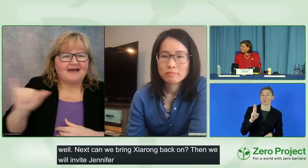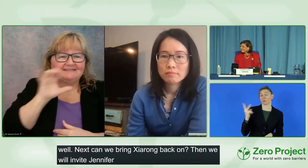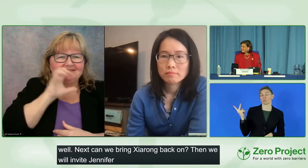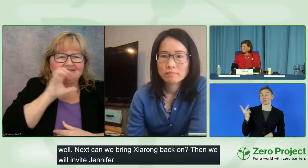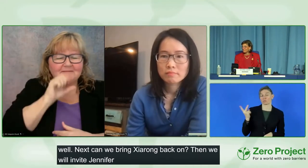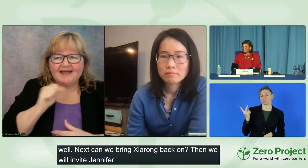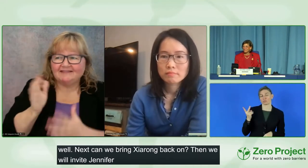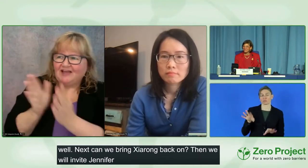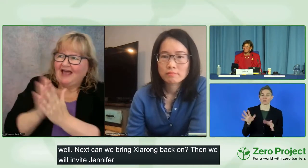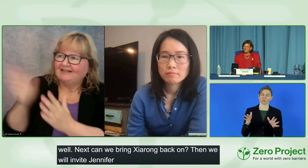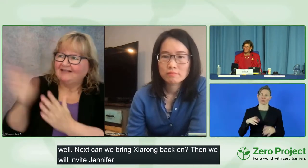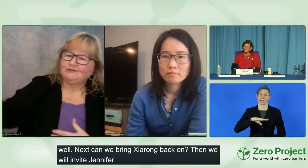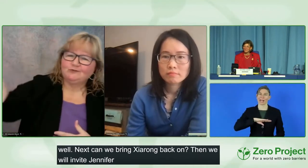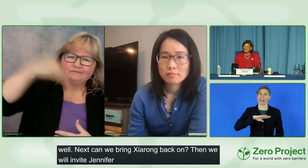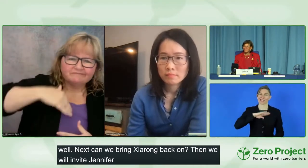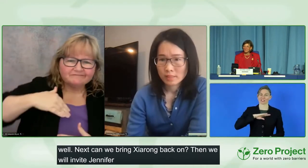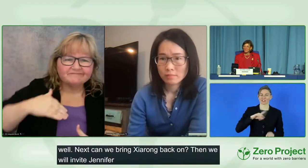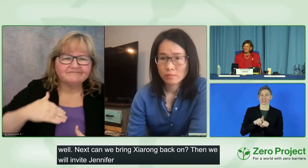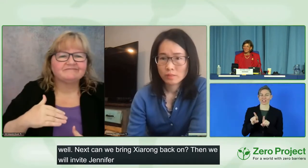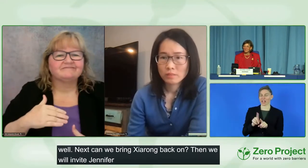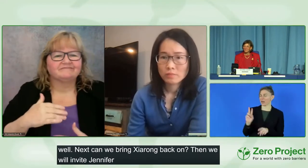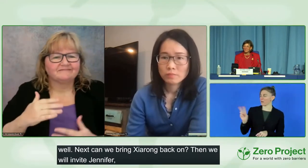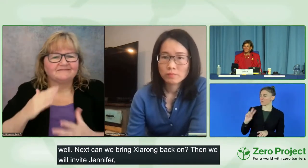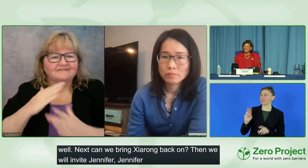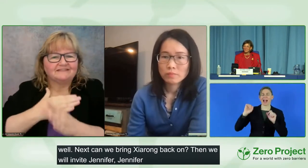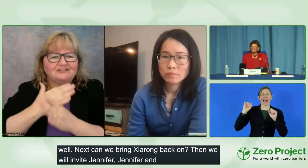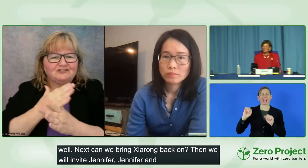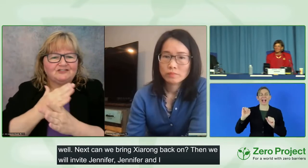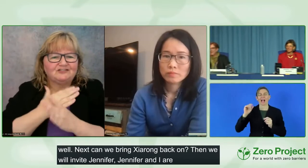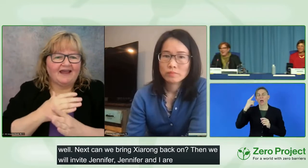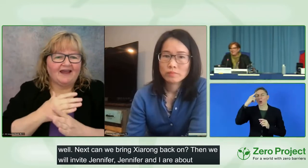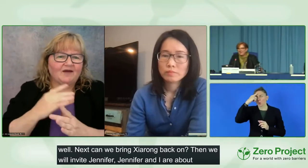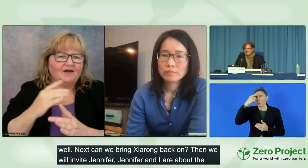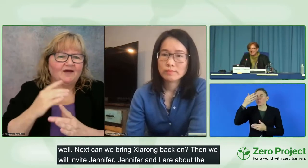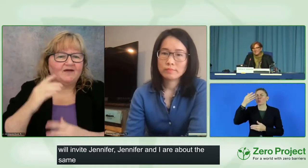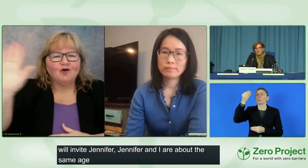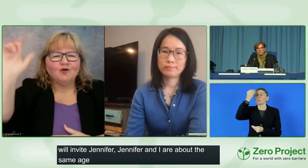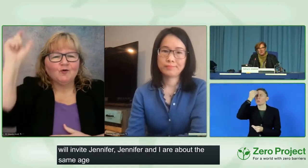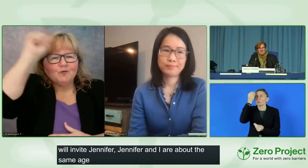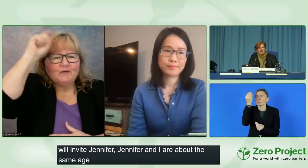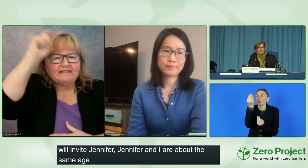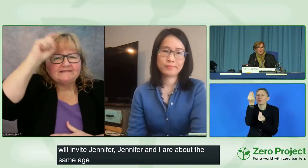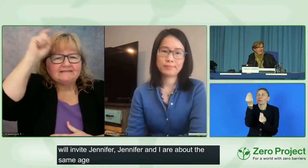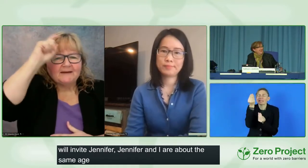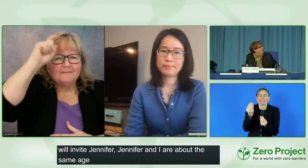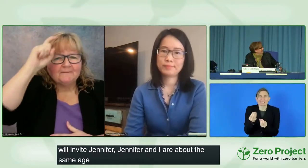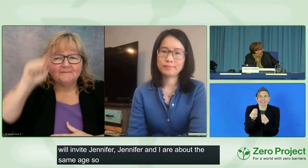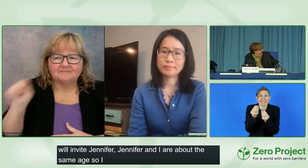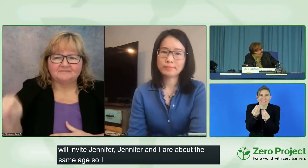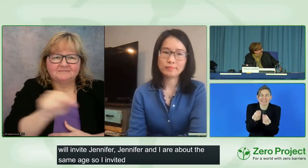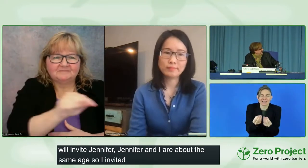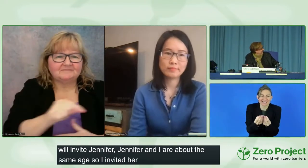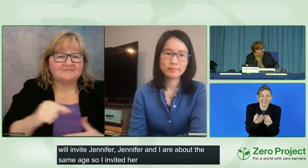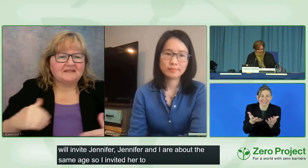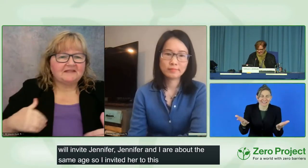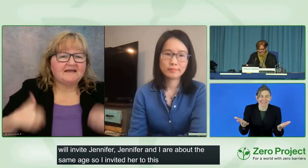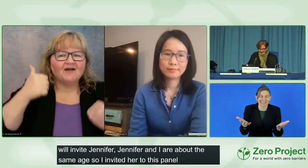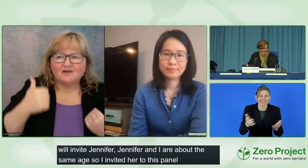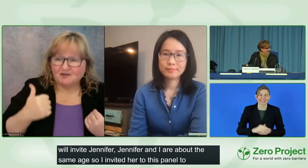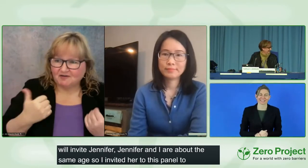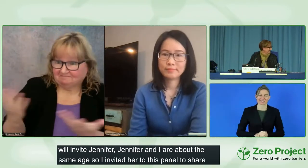share words of wisdom to these younger women emerging in the field of disability advocacy as women with disability. Jennifer?